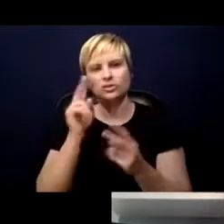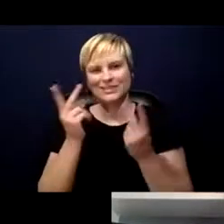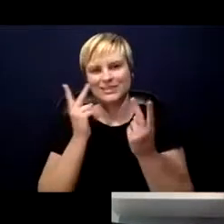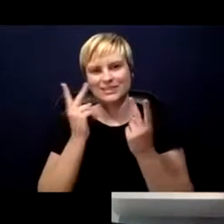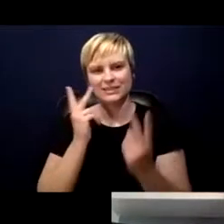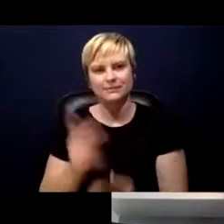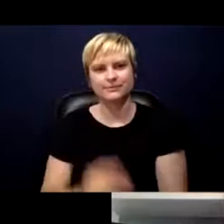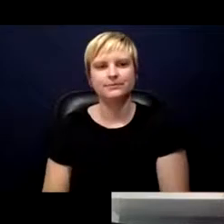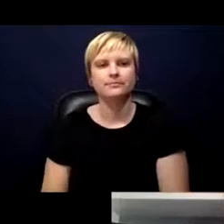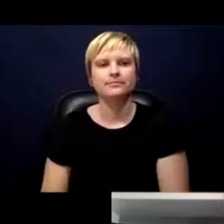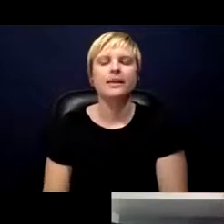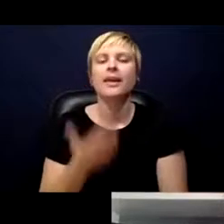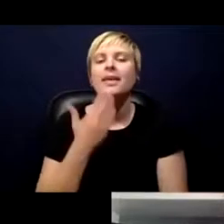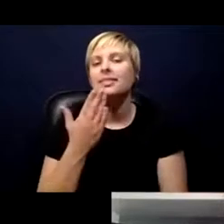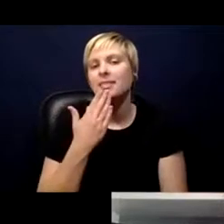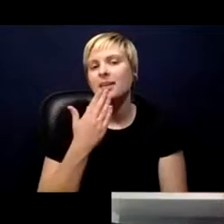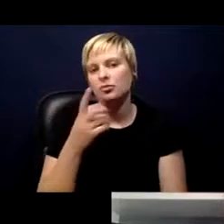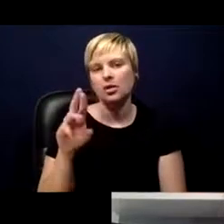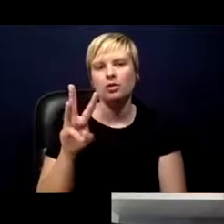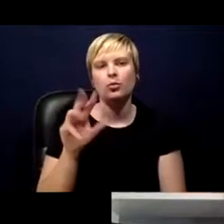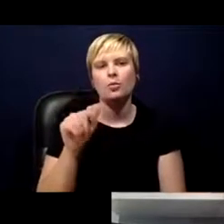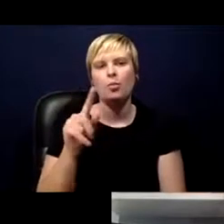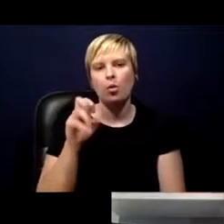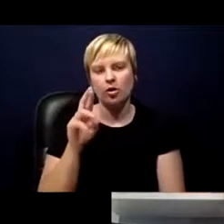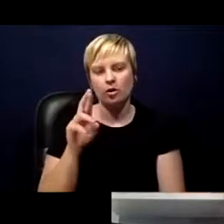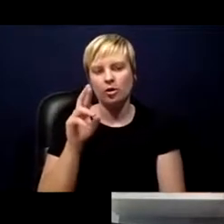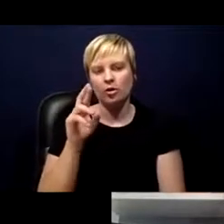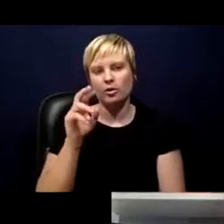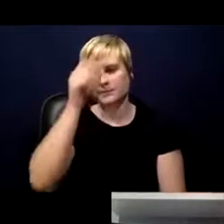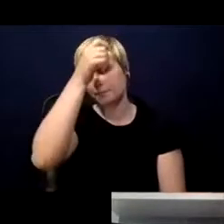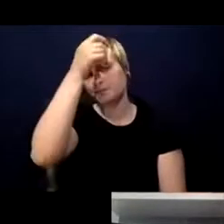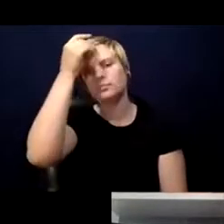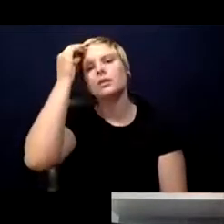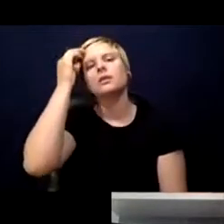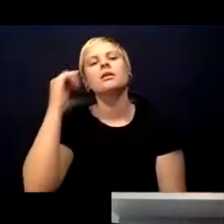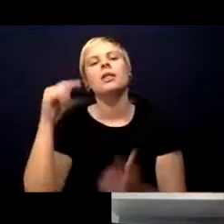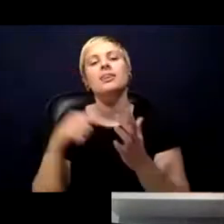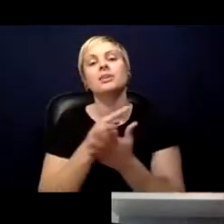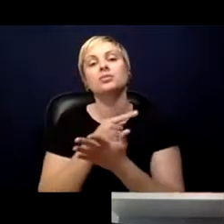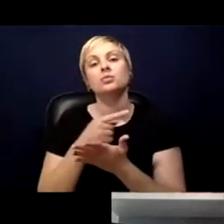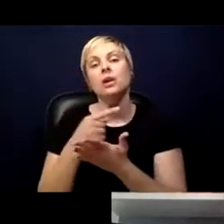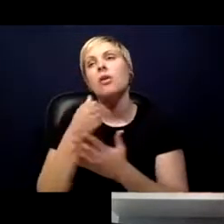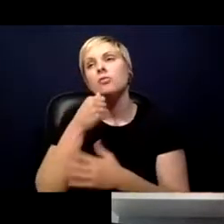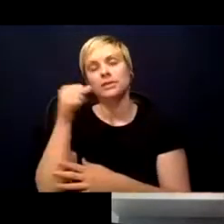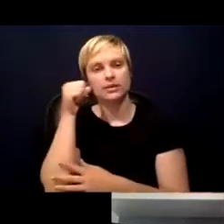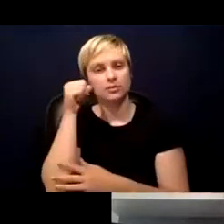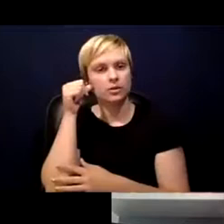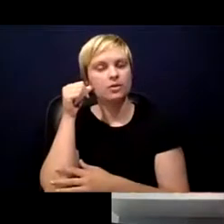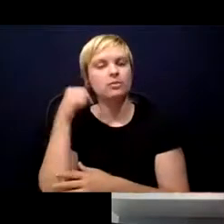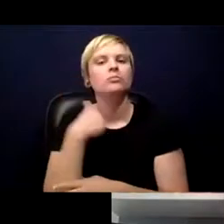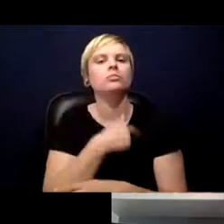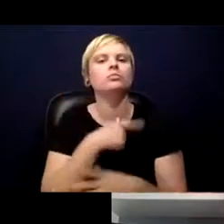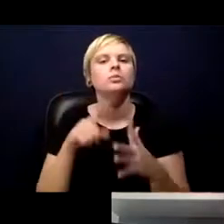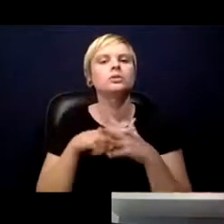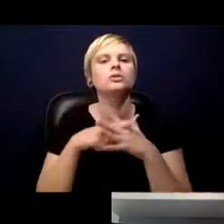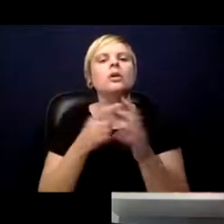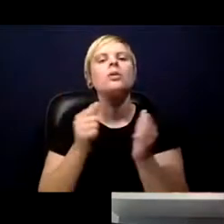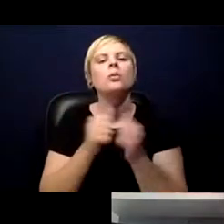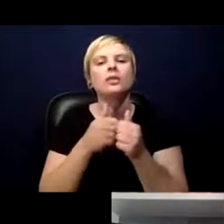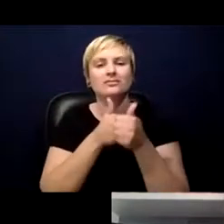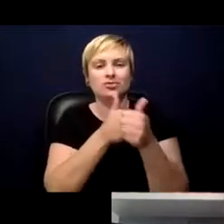Thank you Dr. Walker. So yes, this week, actually yesterday, started with the tracing